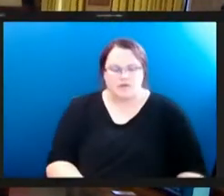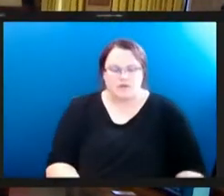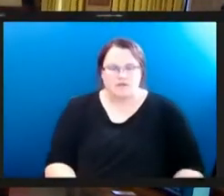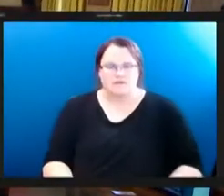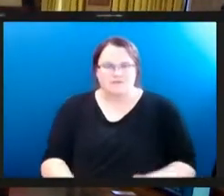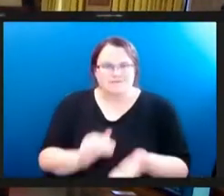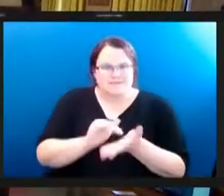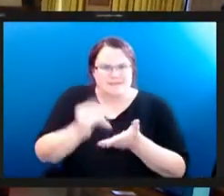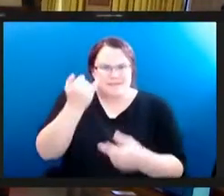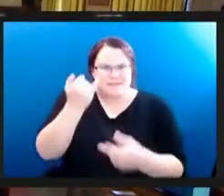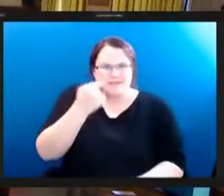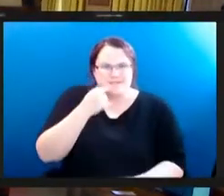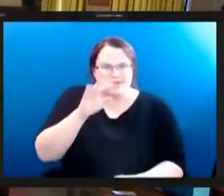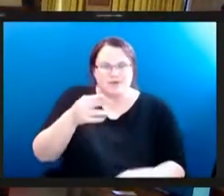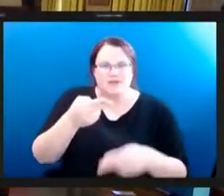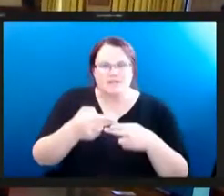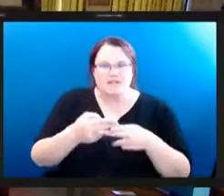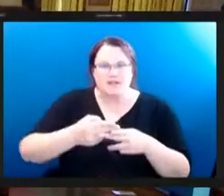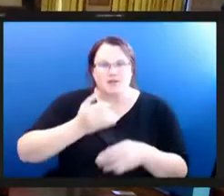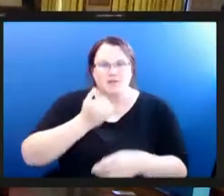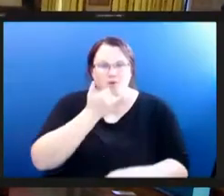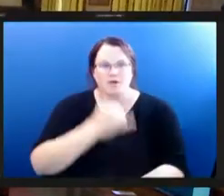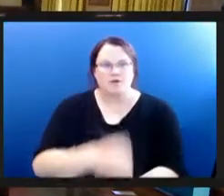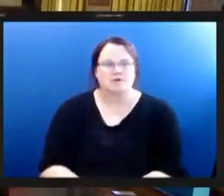abdul khadir sharambo